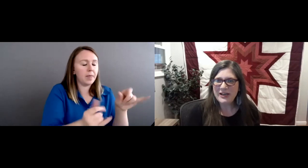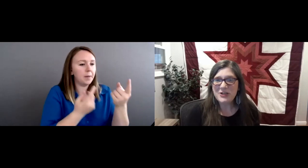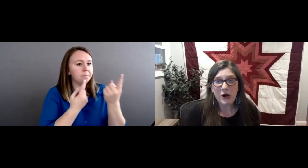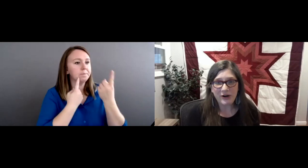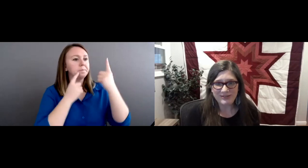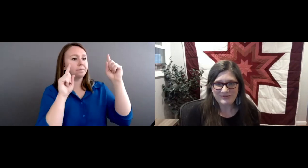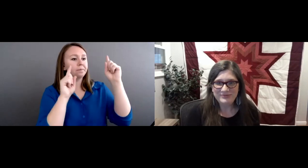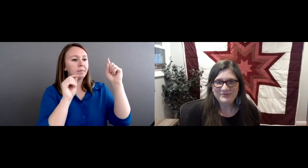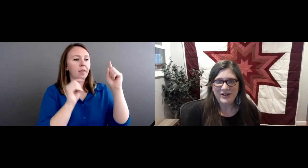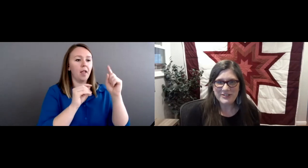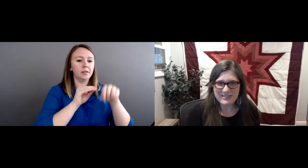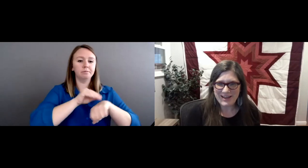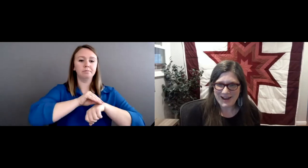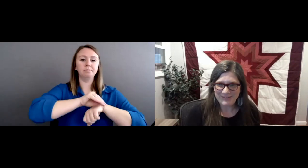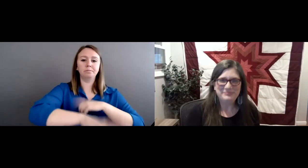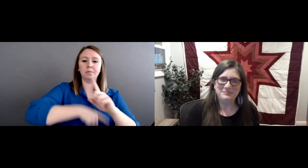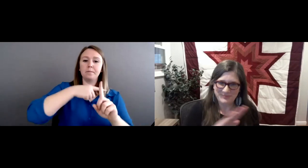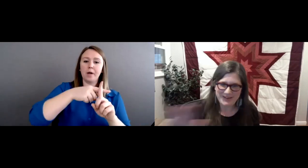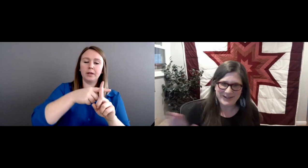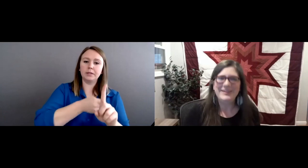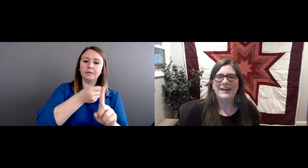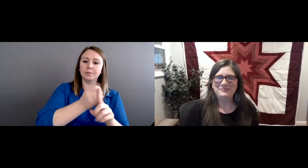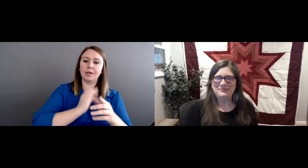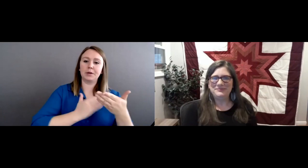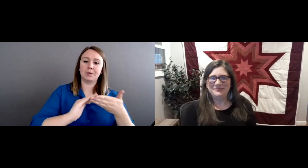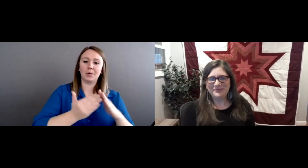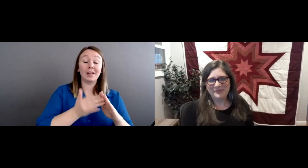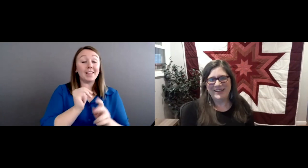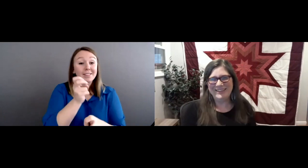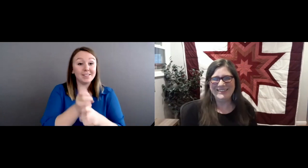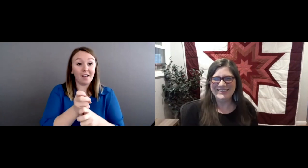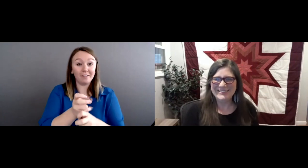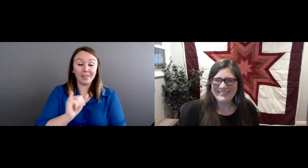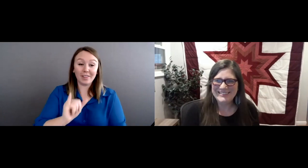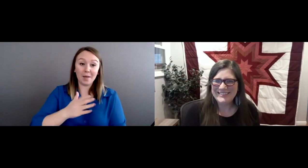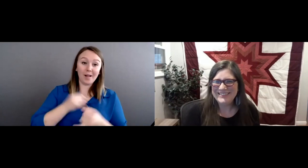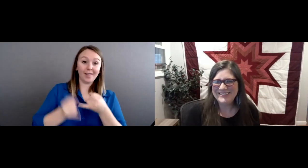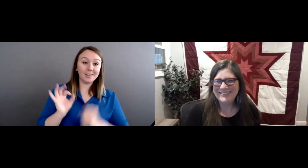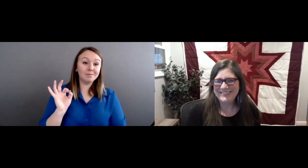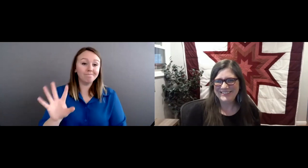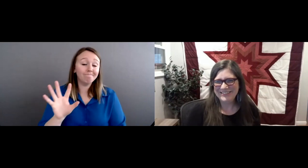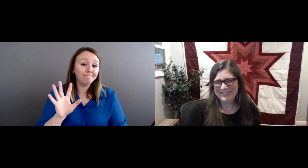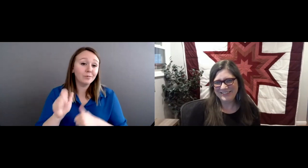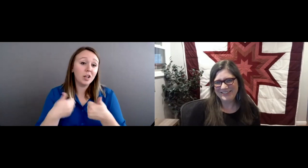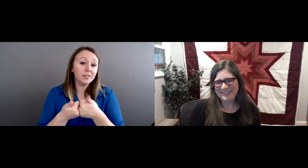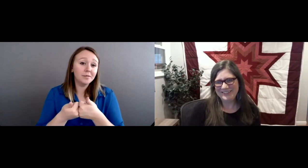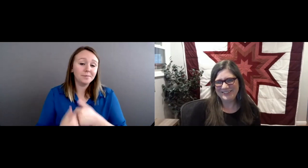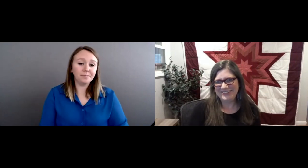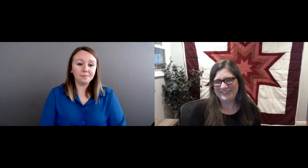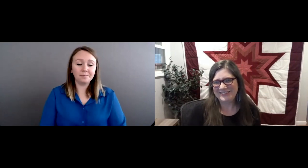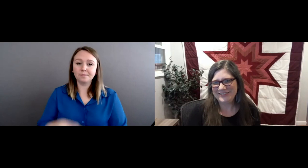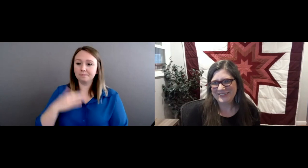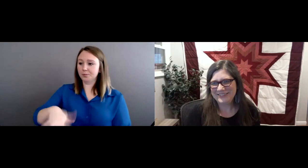So it's hard. I'll just say that. Leave it at that. Yeah. I think that that is actually a great way to